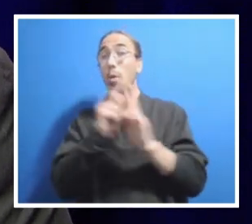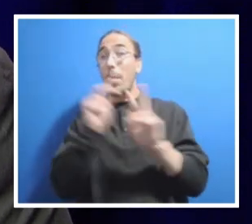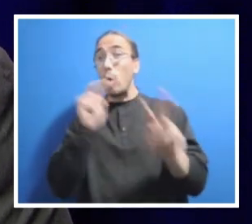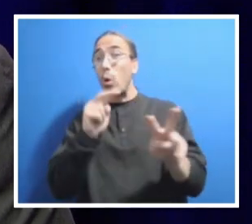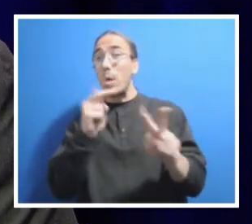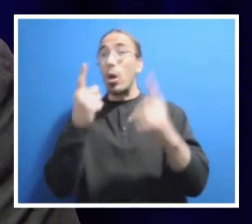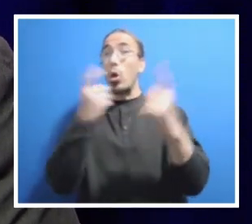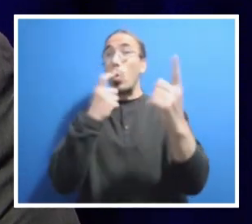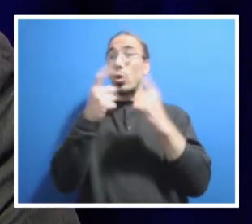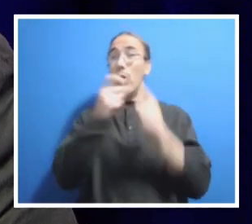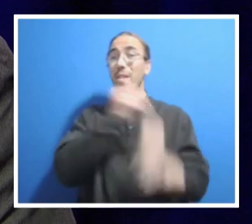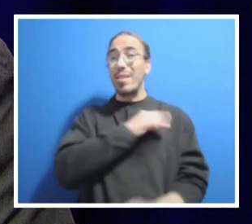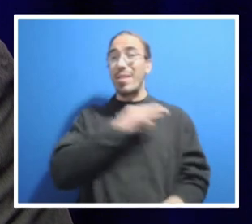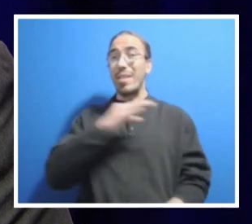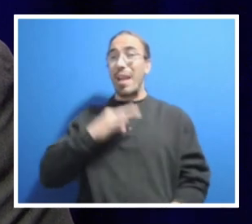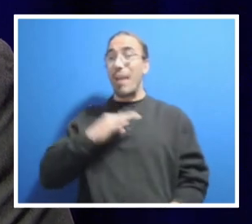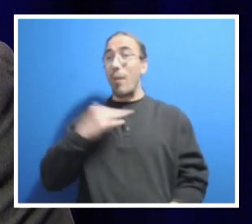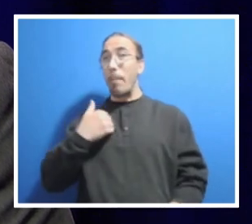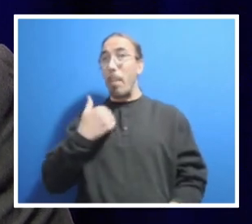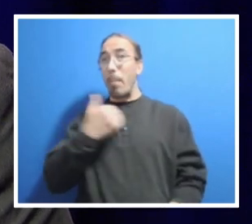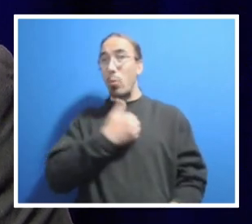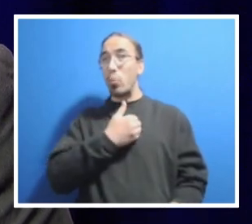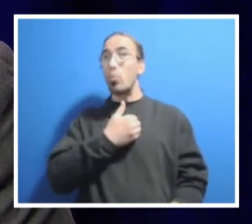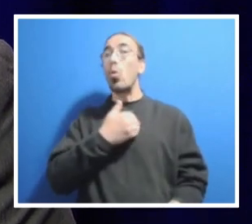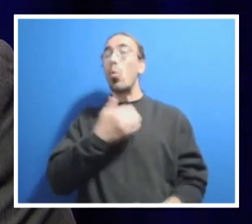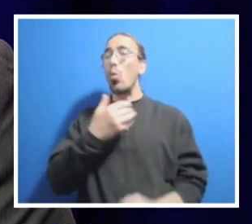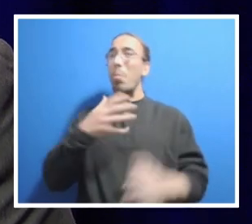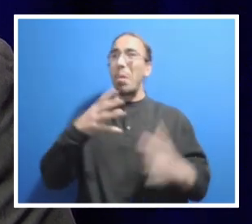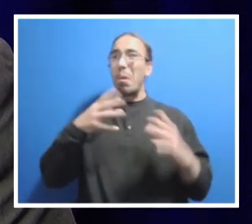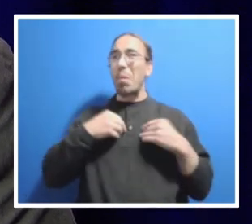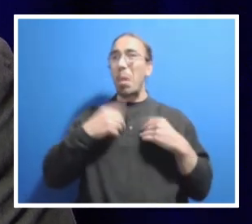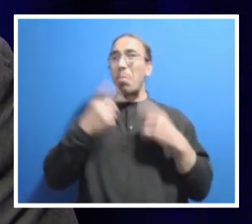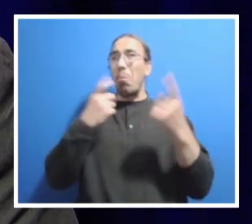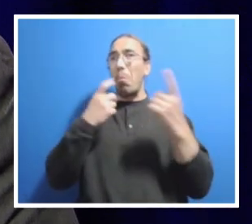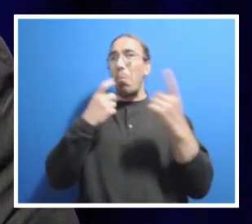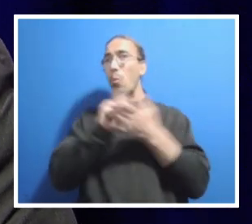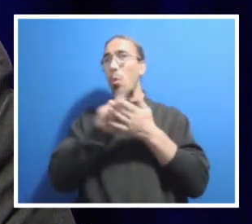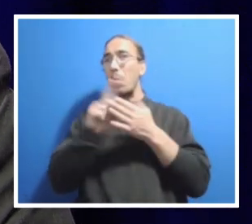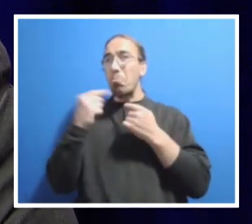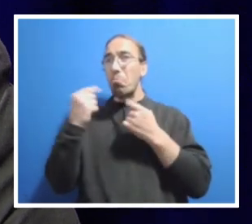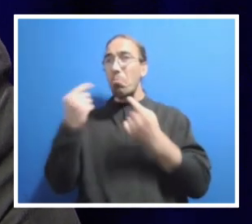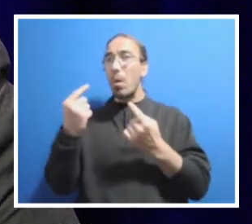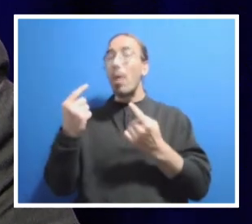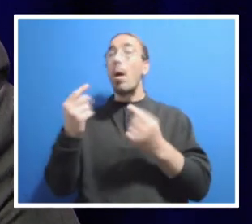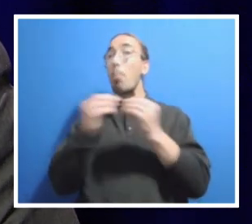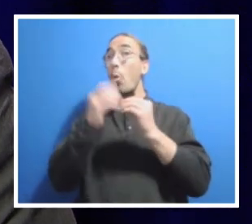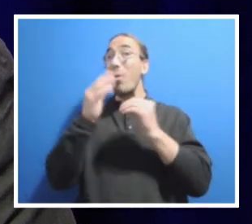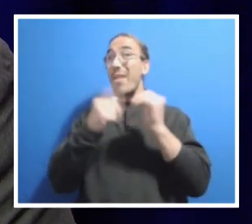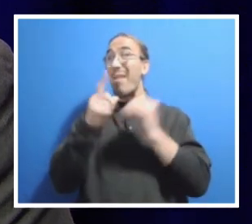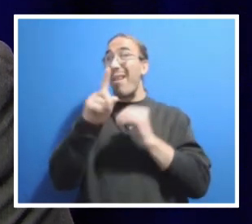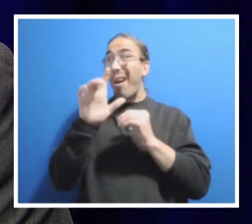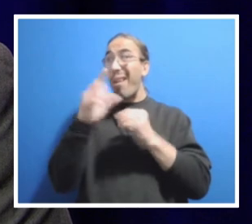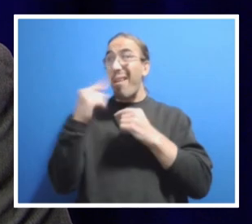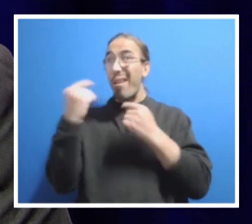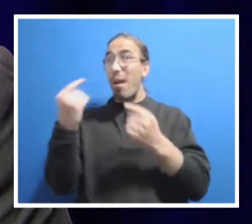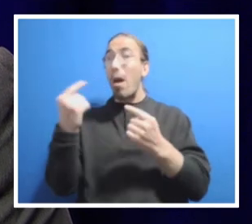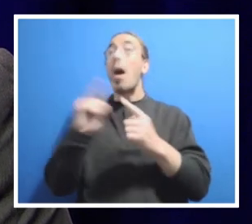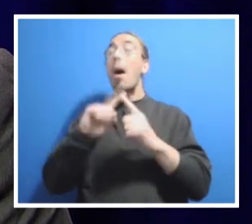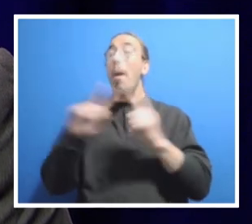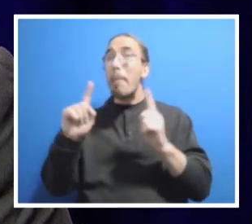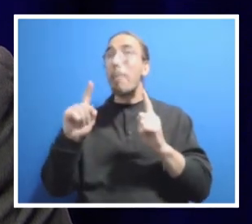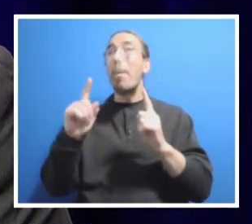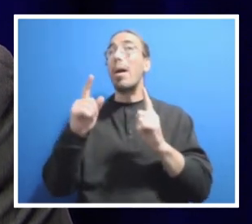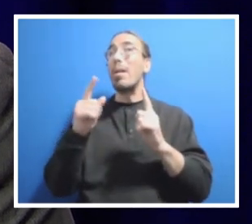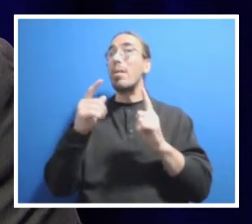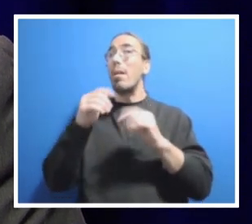staff members. We've been taking your questions for about a week now and we've received over a hundred already, but please continue to submit your questions live